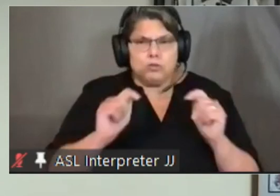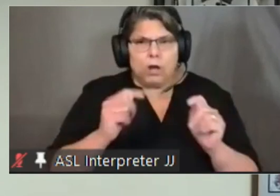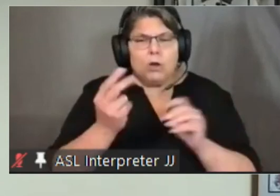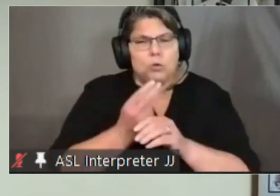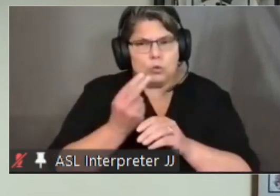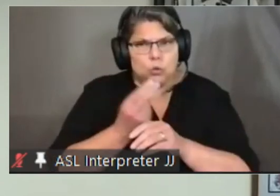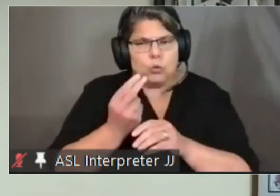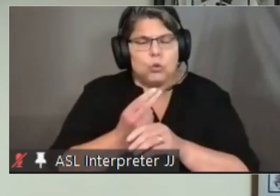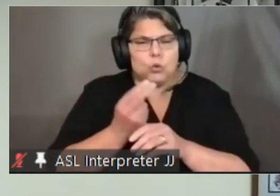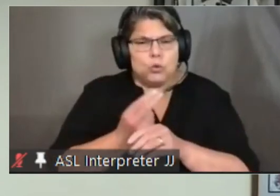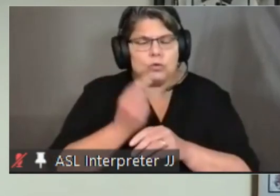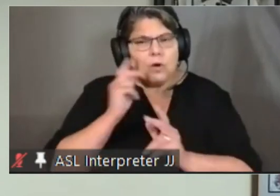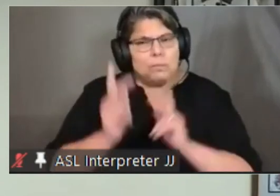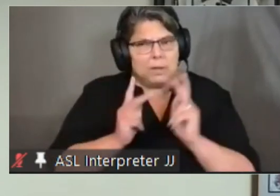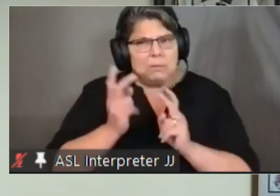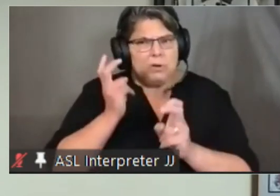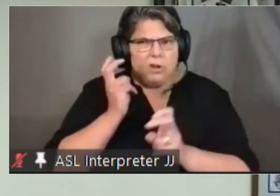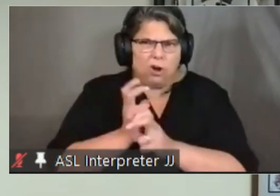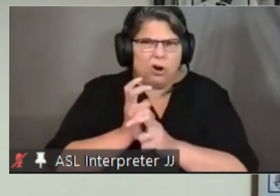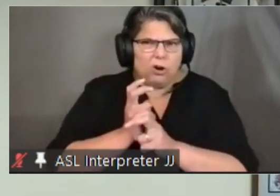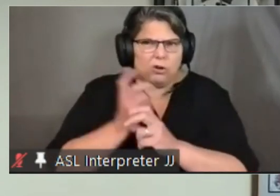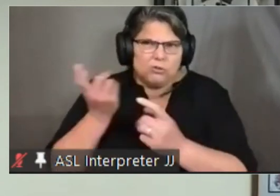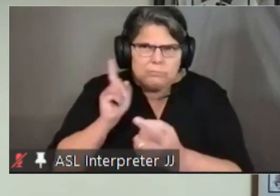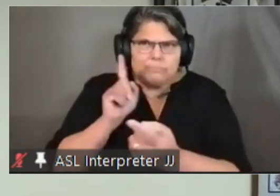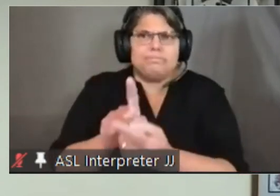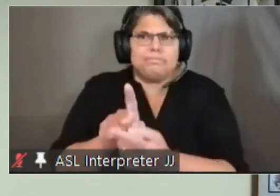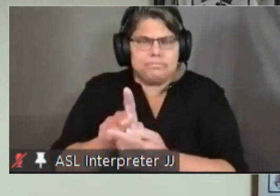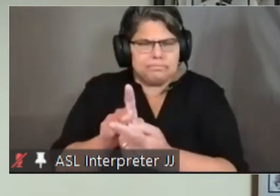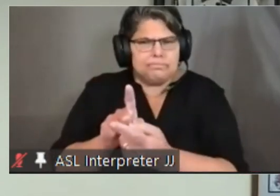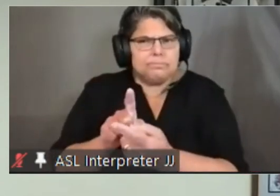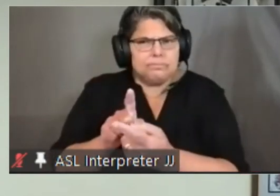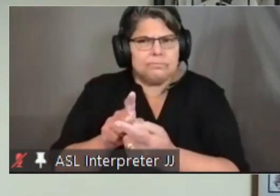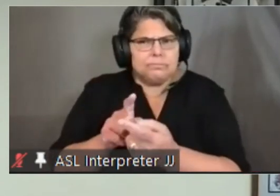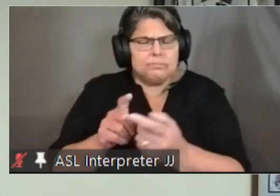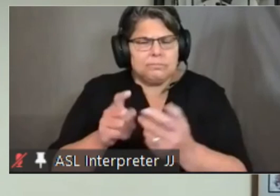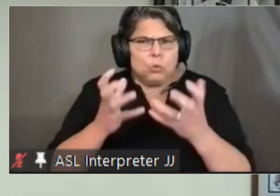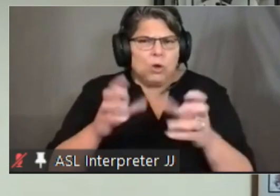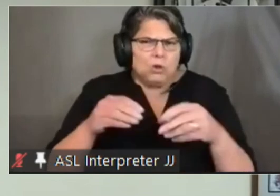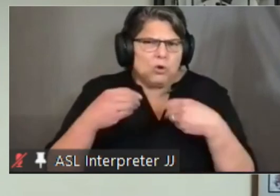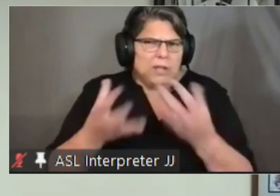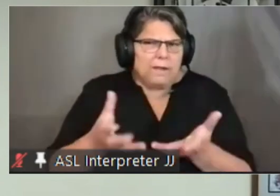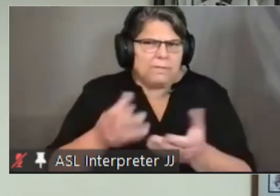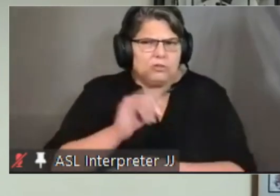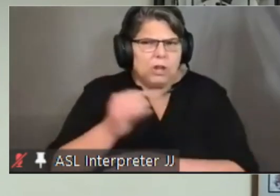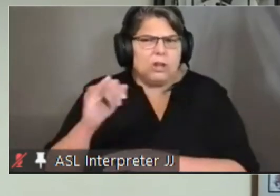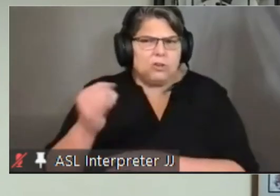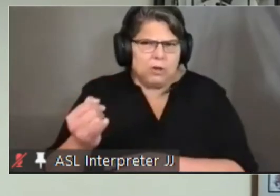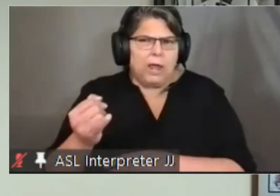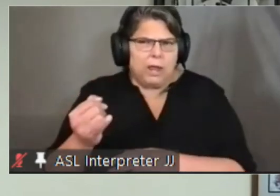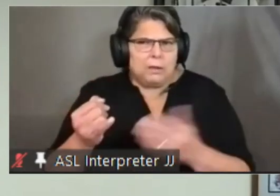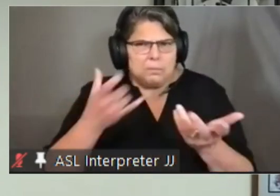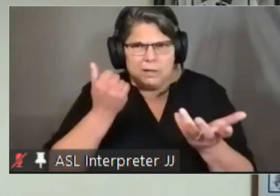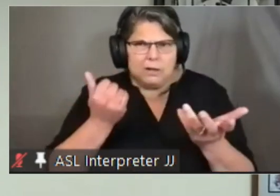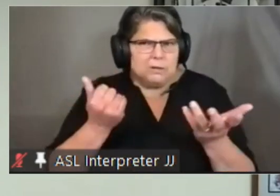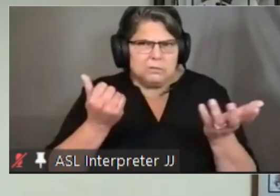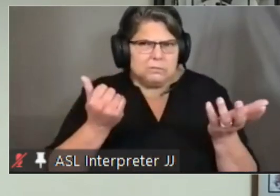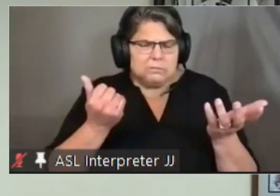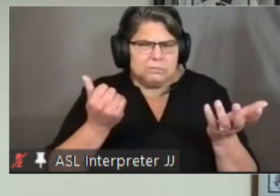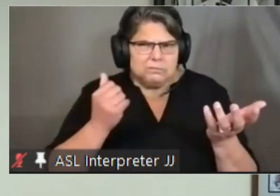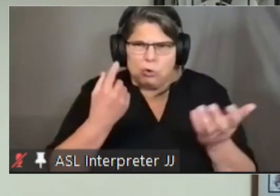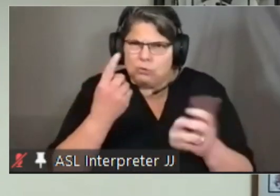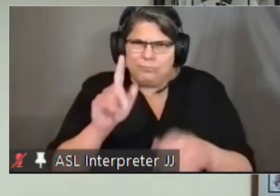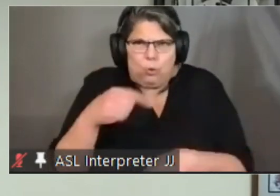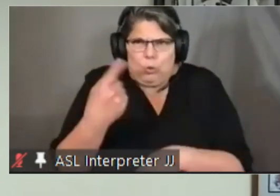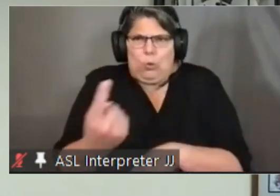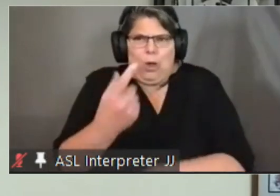to people who are hard to reach um we wanted to make the johnson johnson more available to them because it was one shot